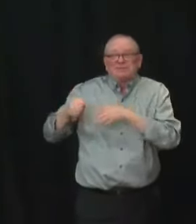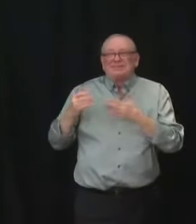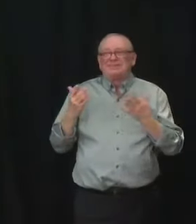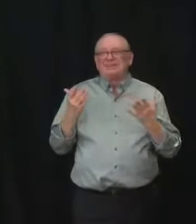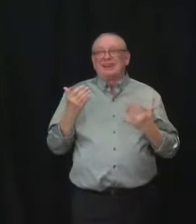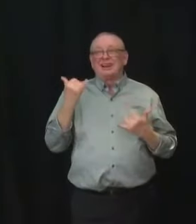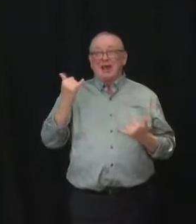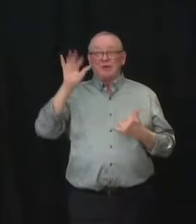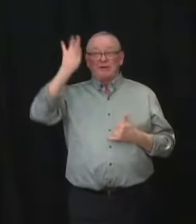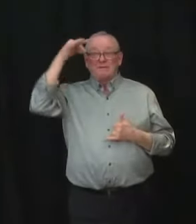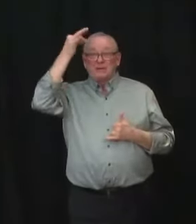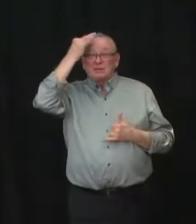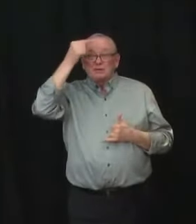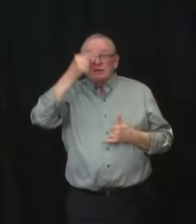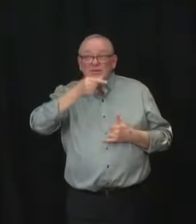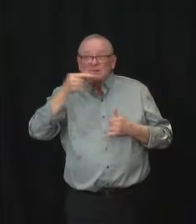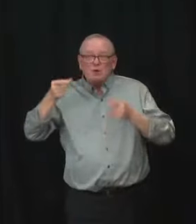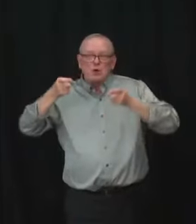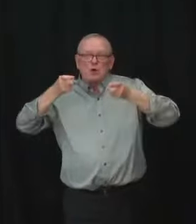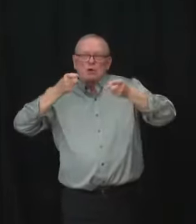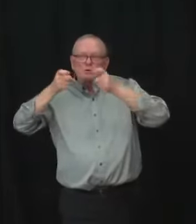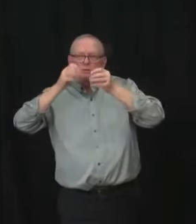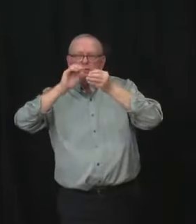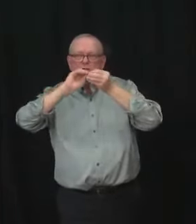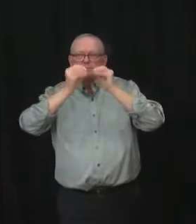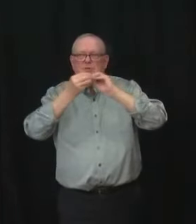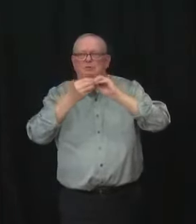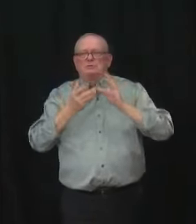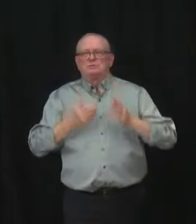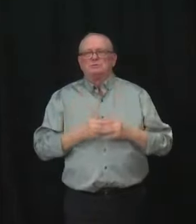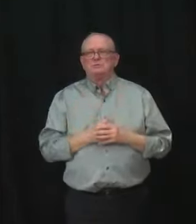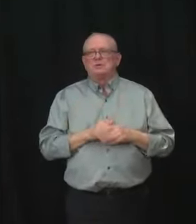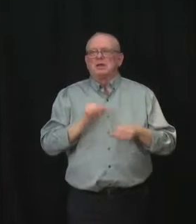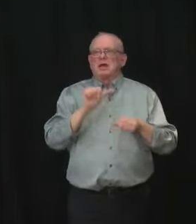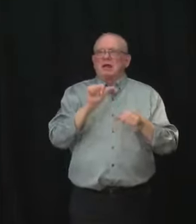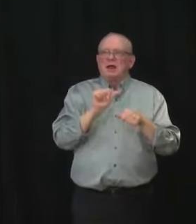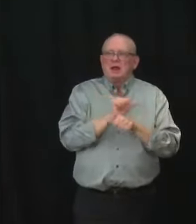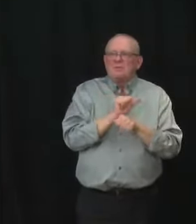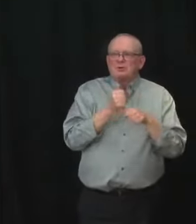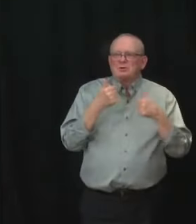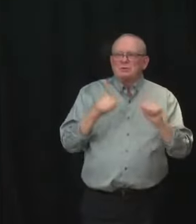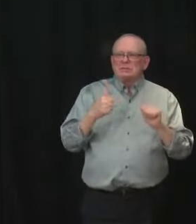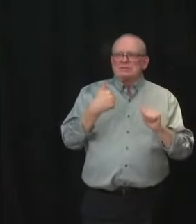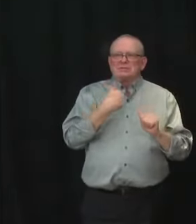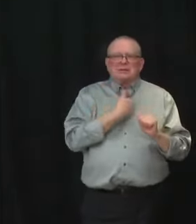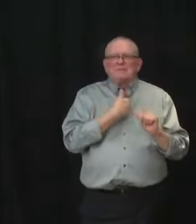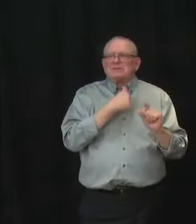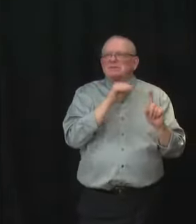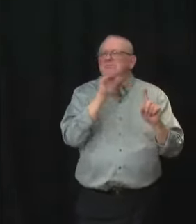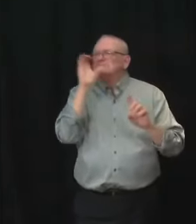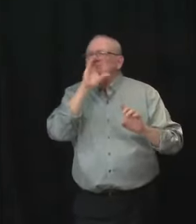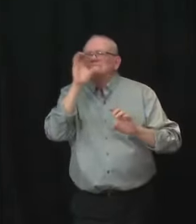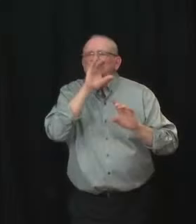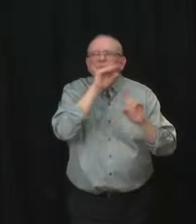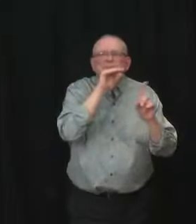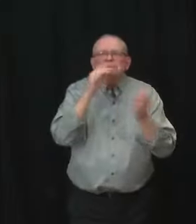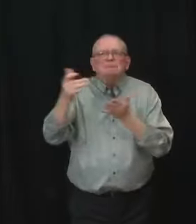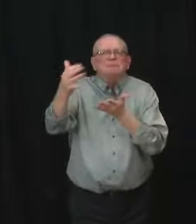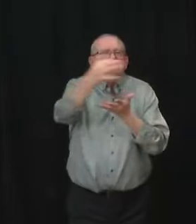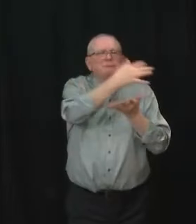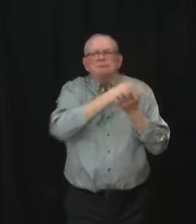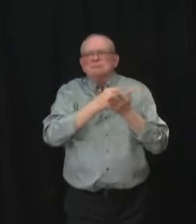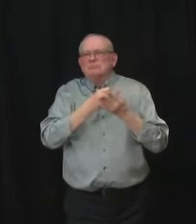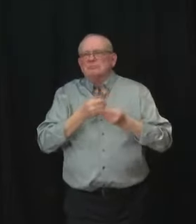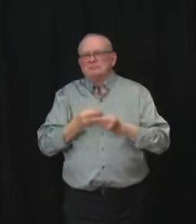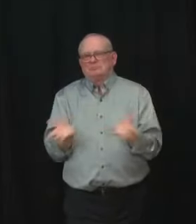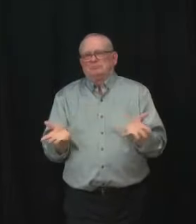a per capita basis. And and our government is also going out to purchase tests to get them in the hands of Albertans as quickly as possible. And